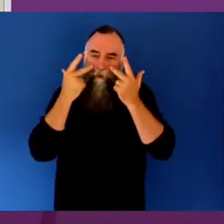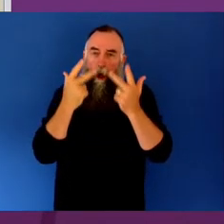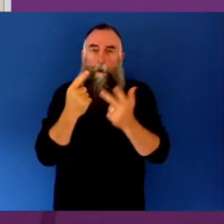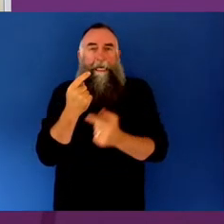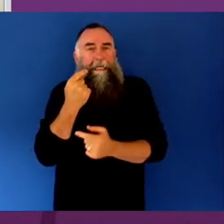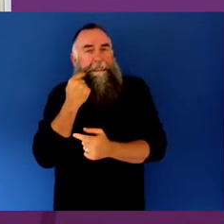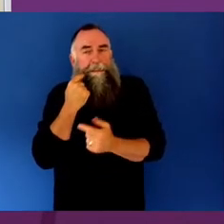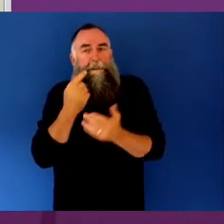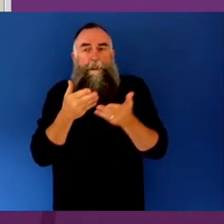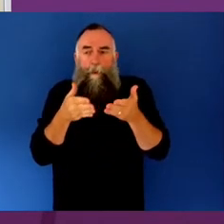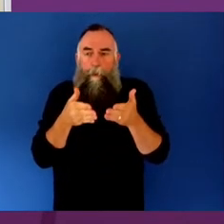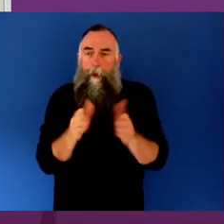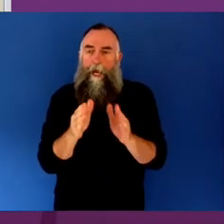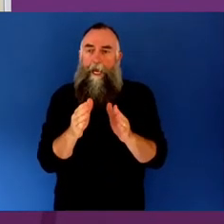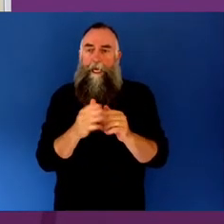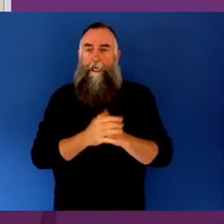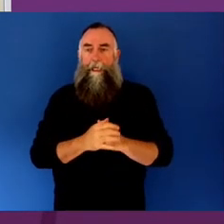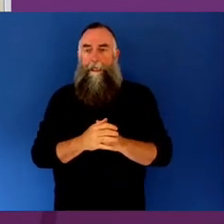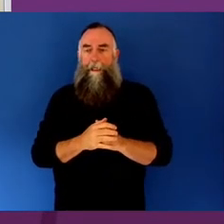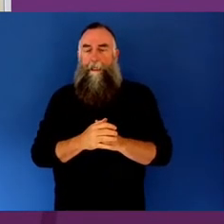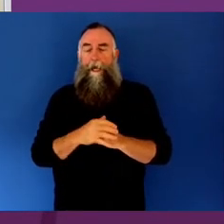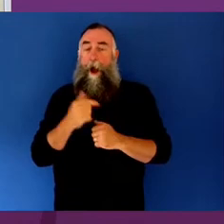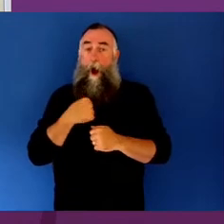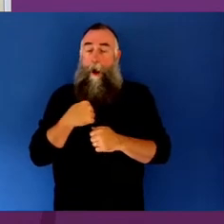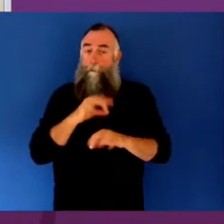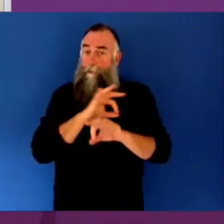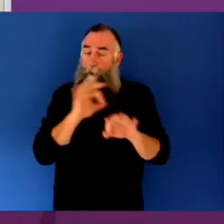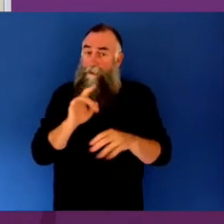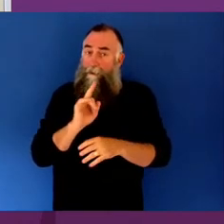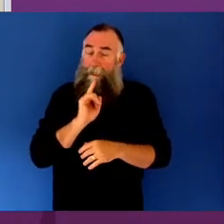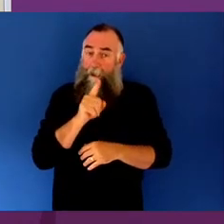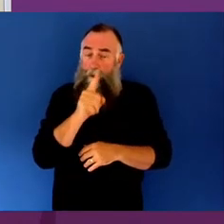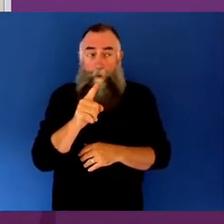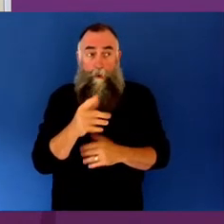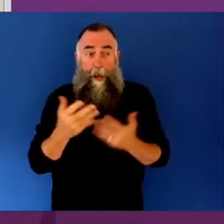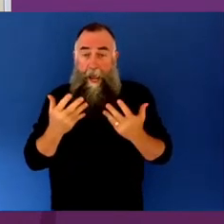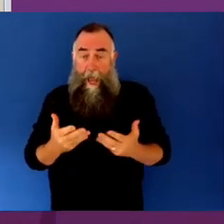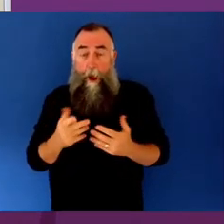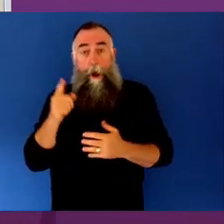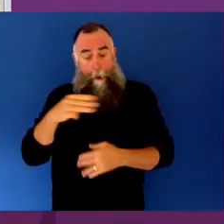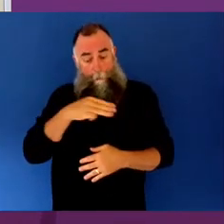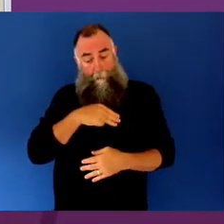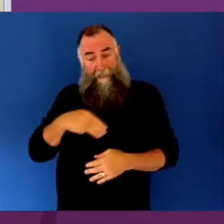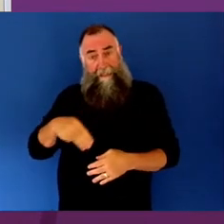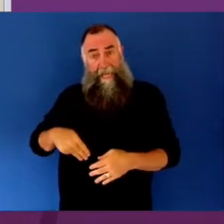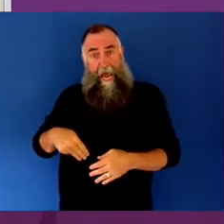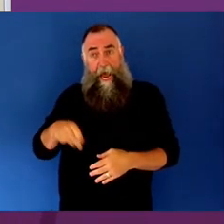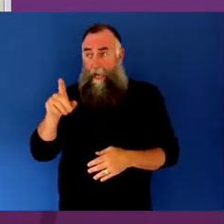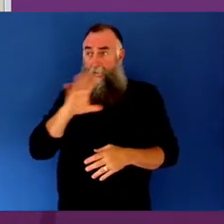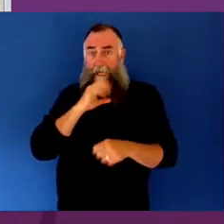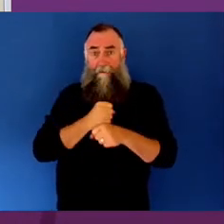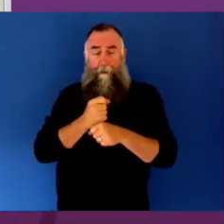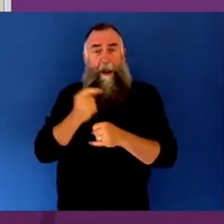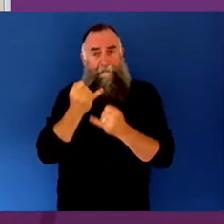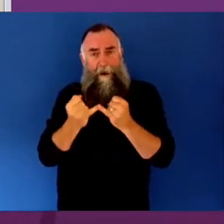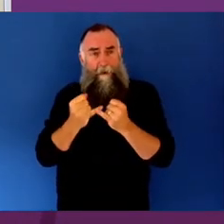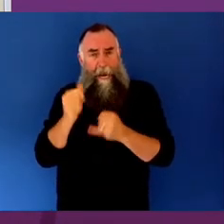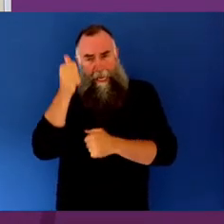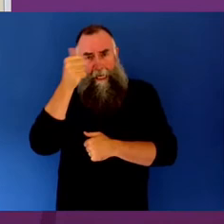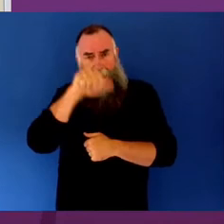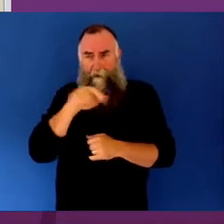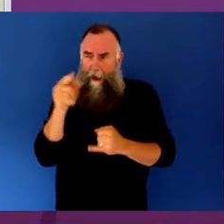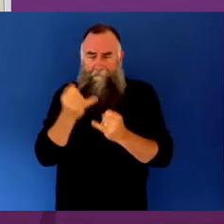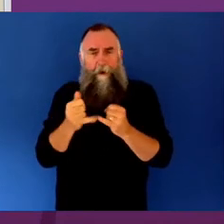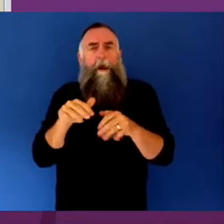you I'm not suggesting for any moment that ministers aren't very clever people. But they're very busy people, but they need